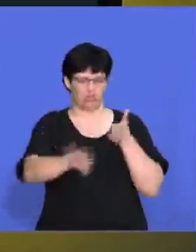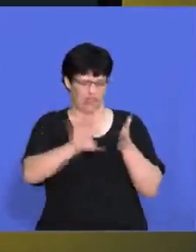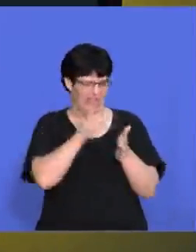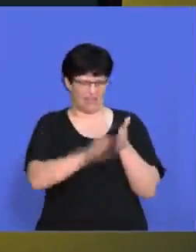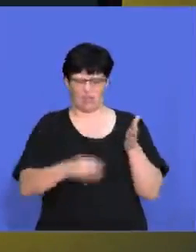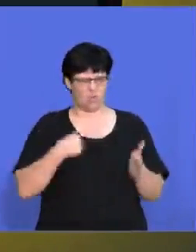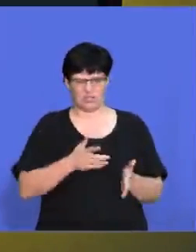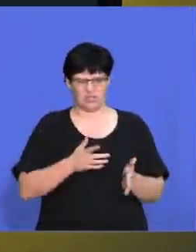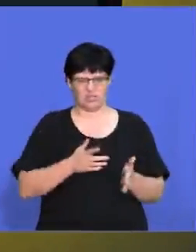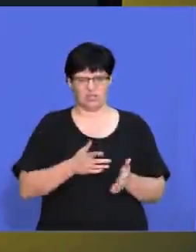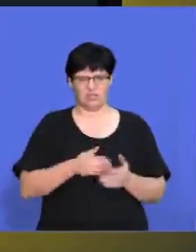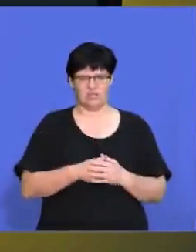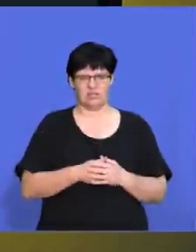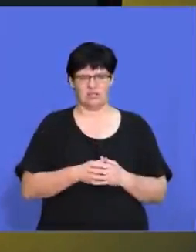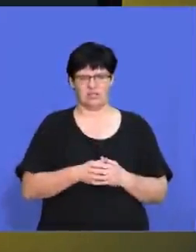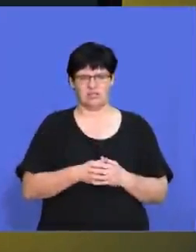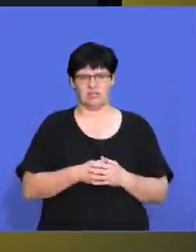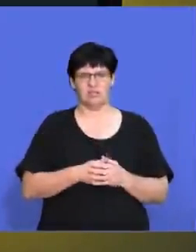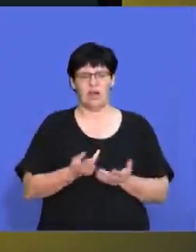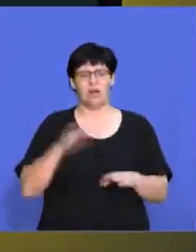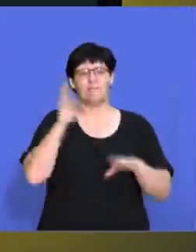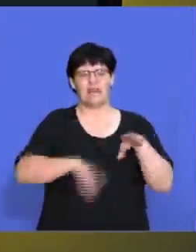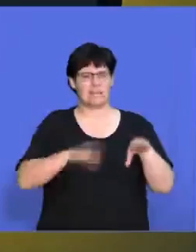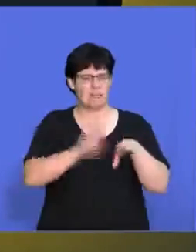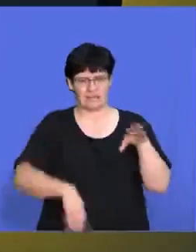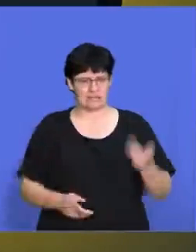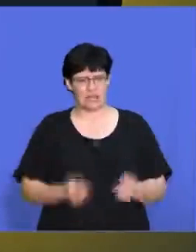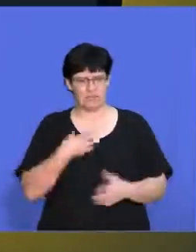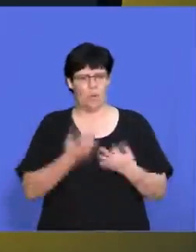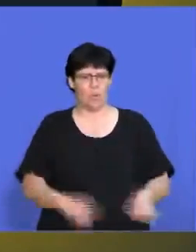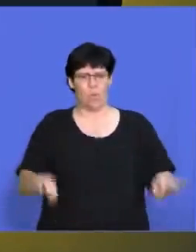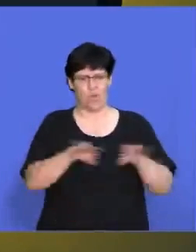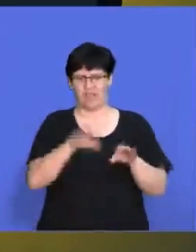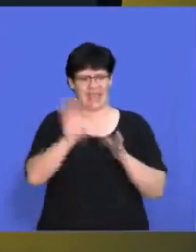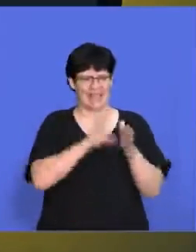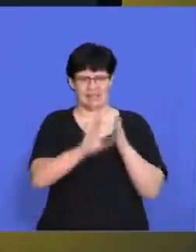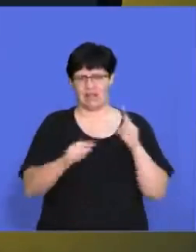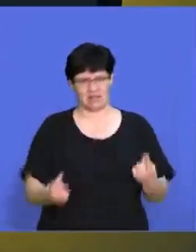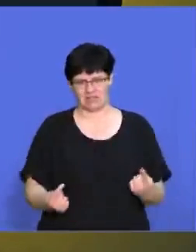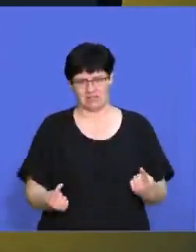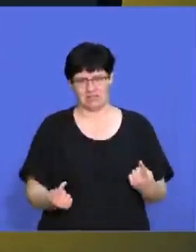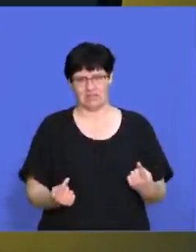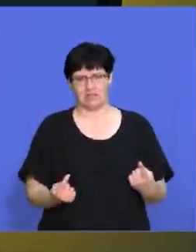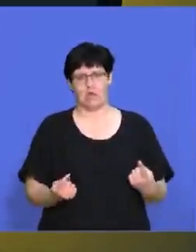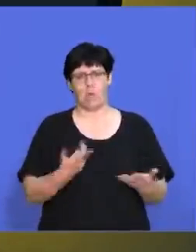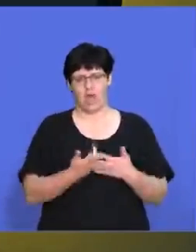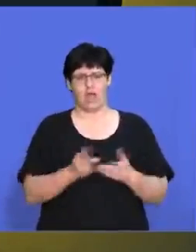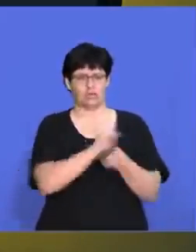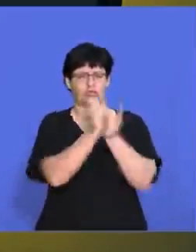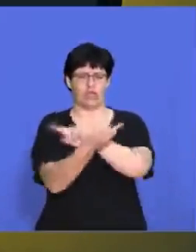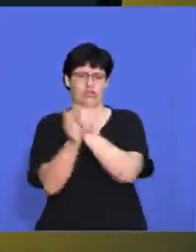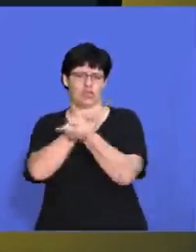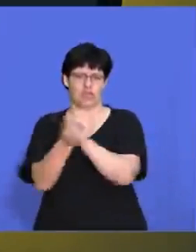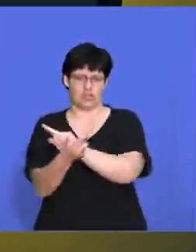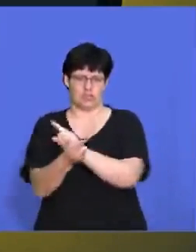unfortunately incur penalties. So it isn't worth my while for me to chop and change between